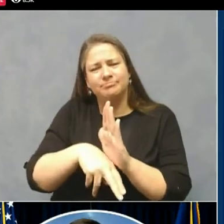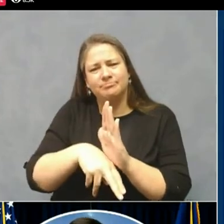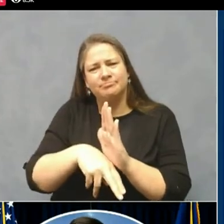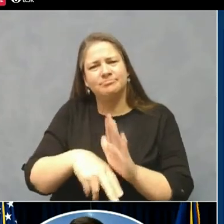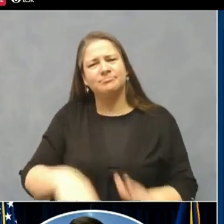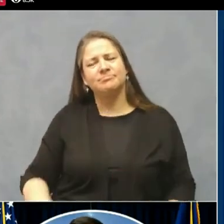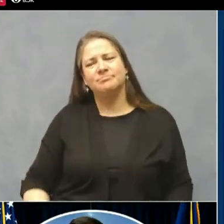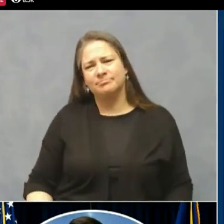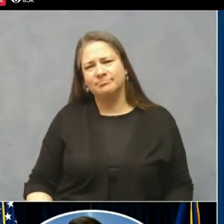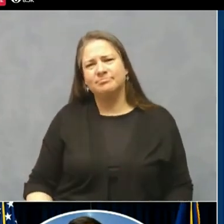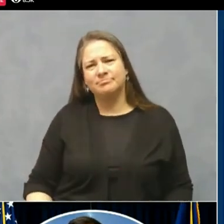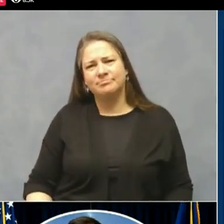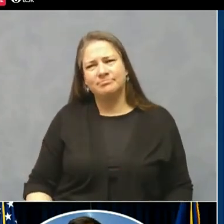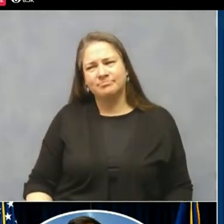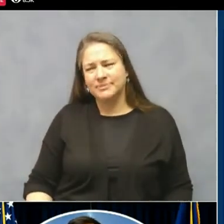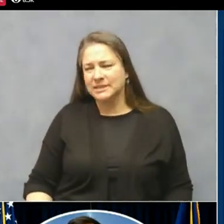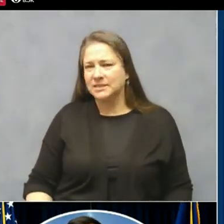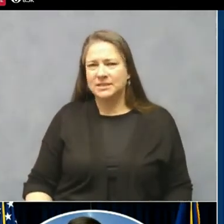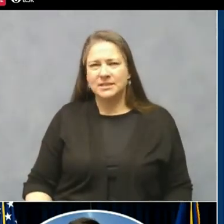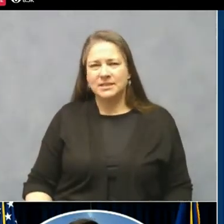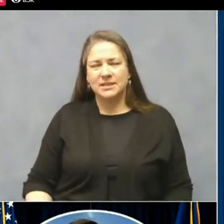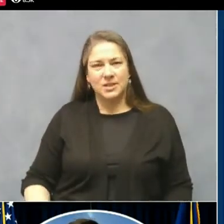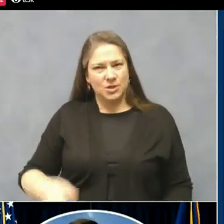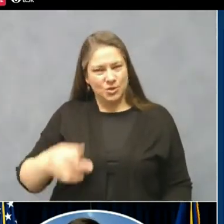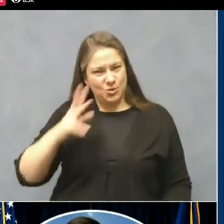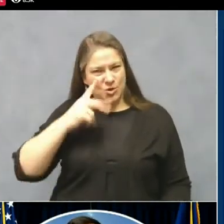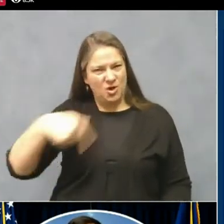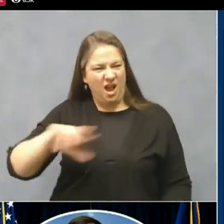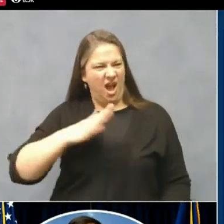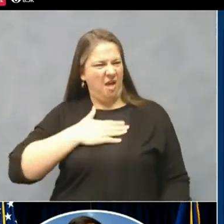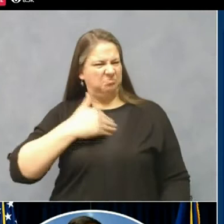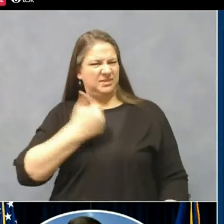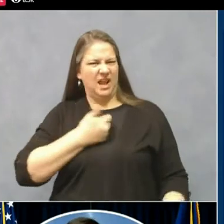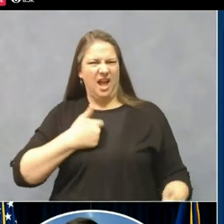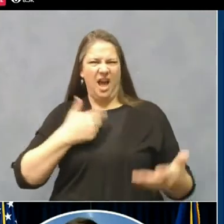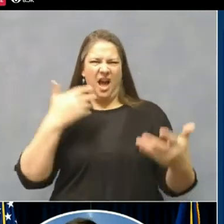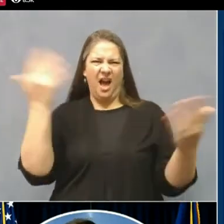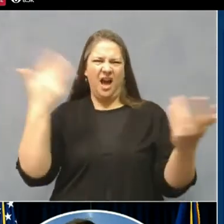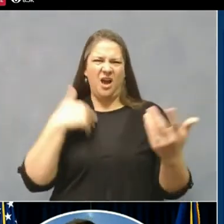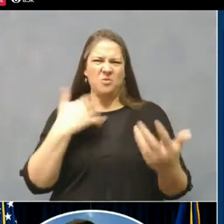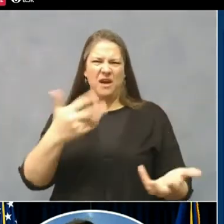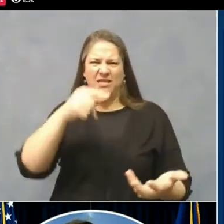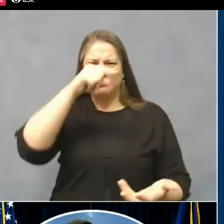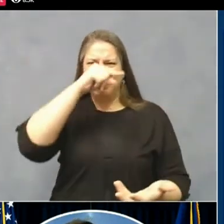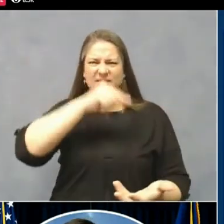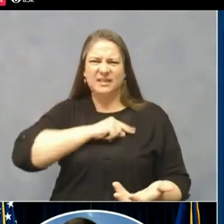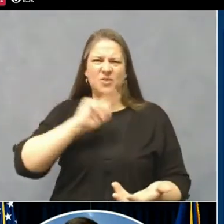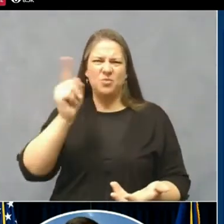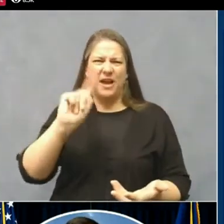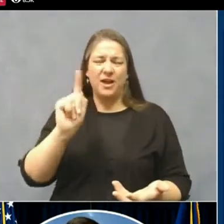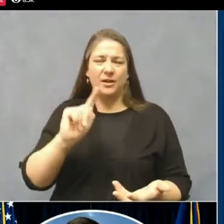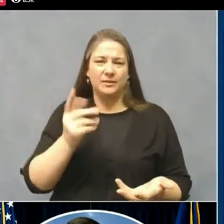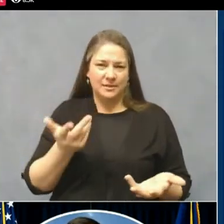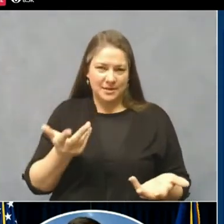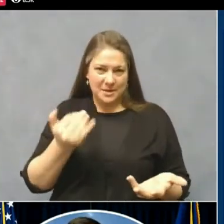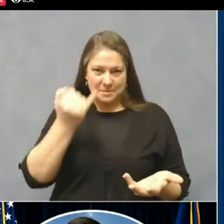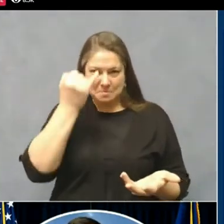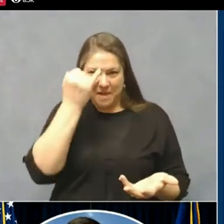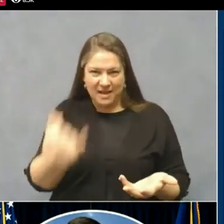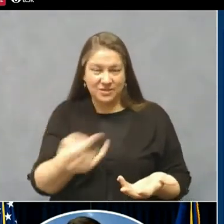I think some of us were upset that we couldn't get together with everybody we wanted to on Thanksgiving. And this family